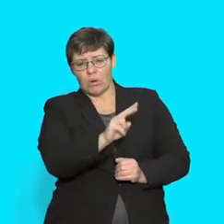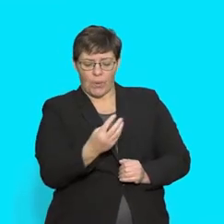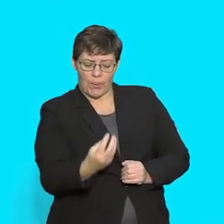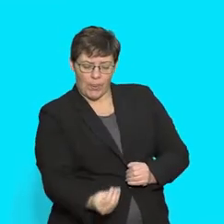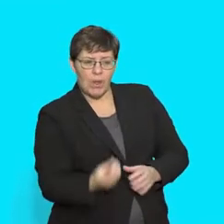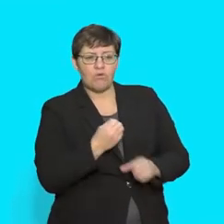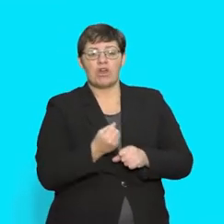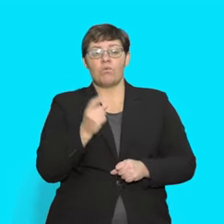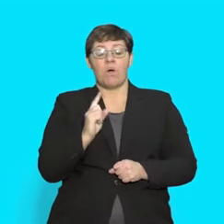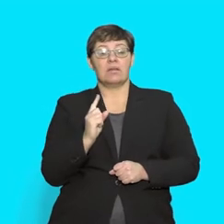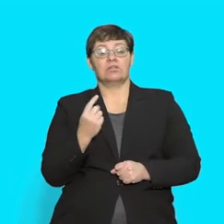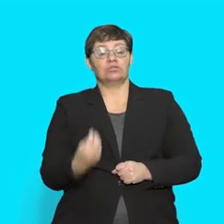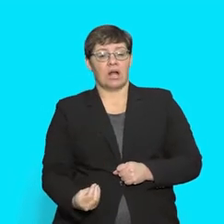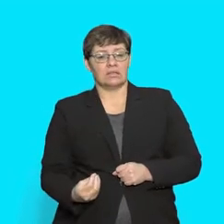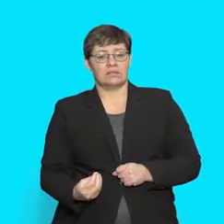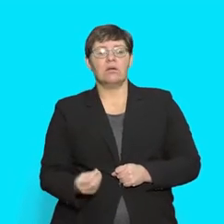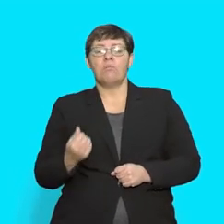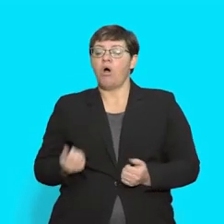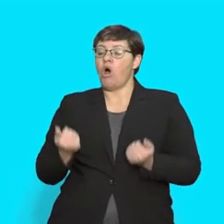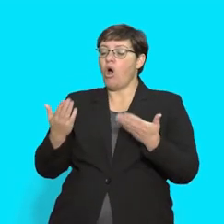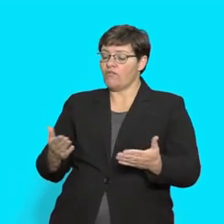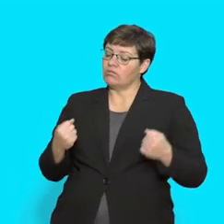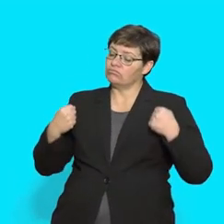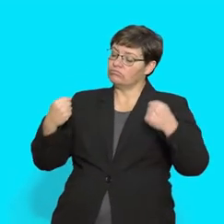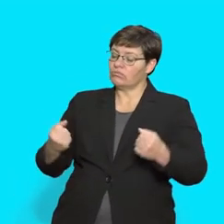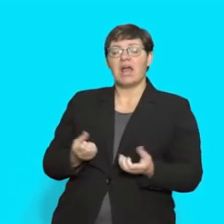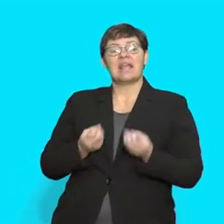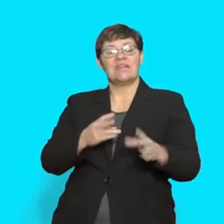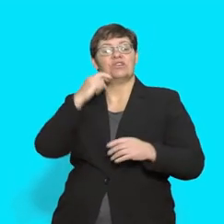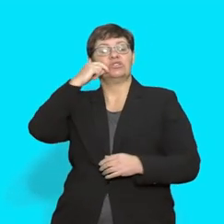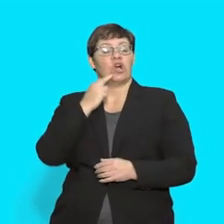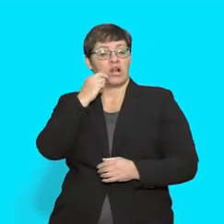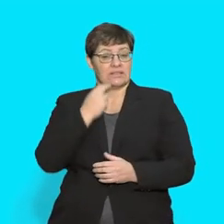small grade 1 child and heard him offer her a ride and a chocolate.